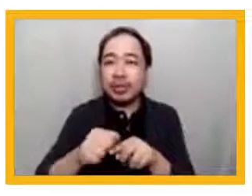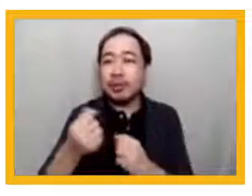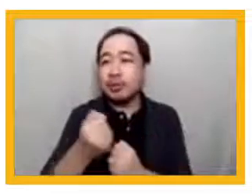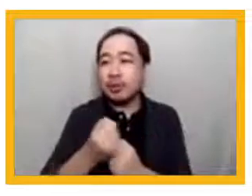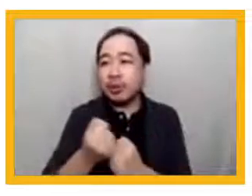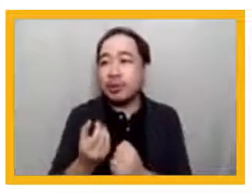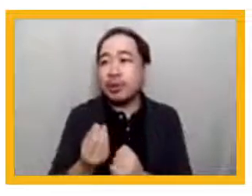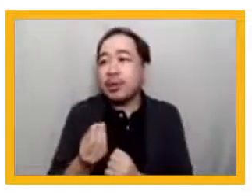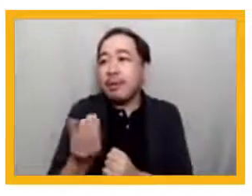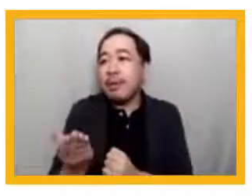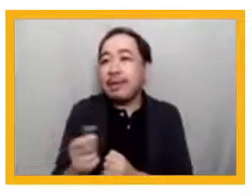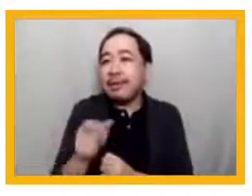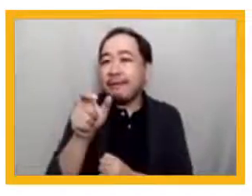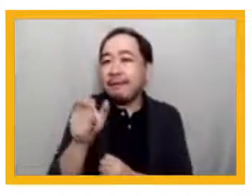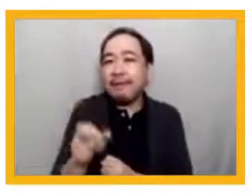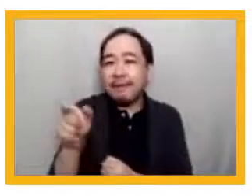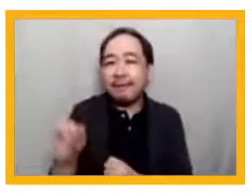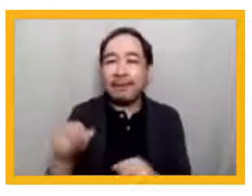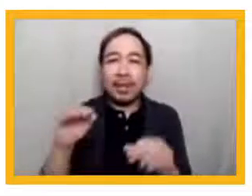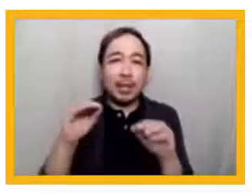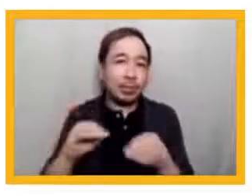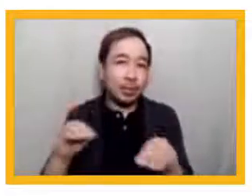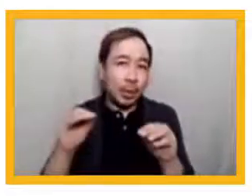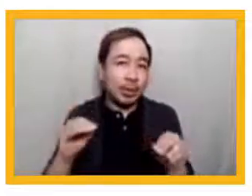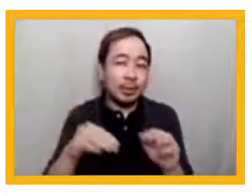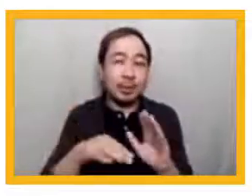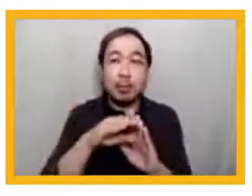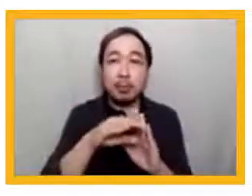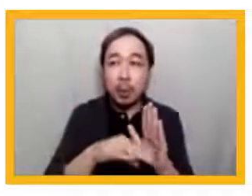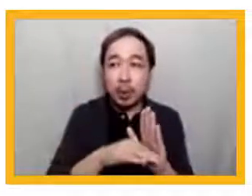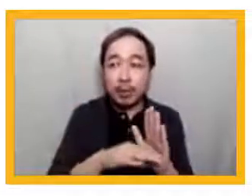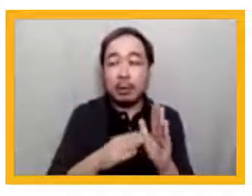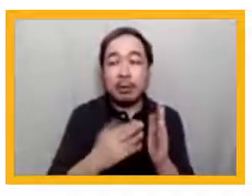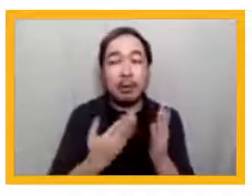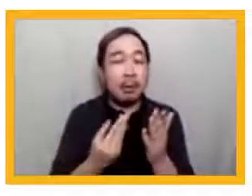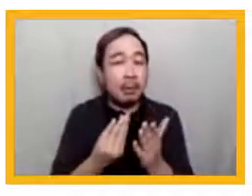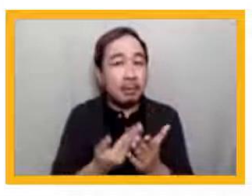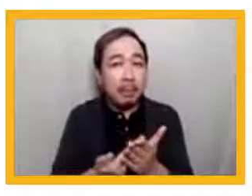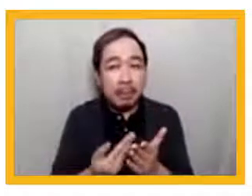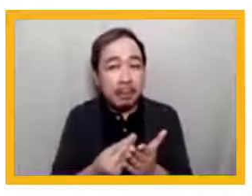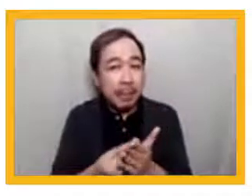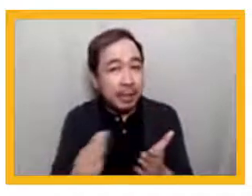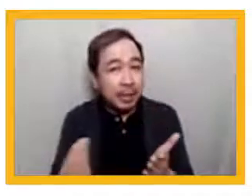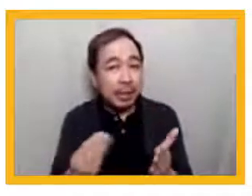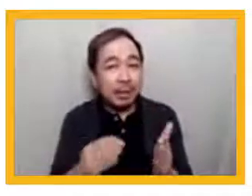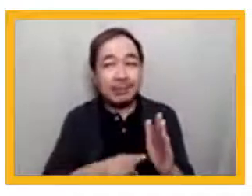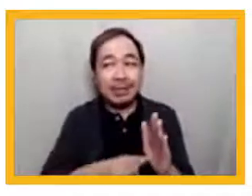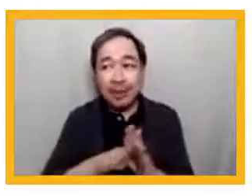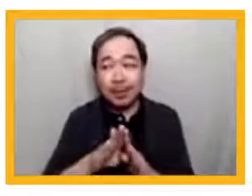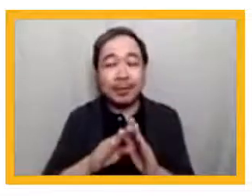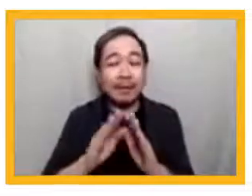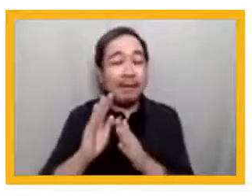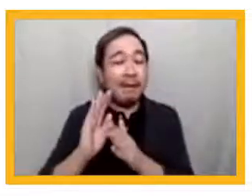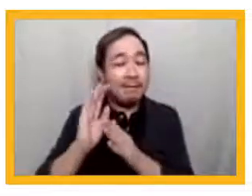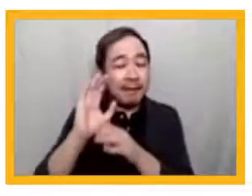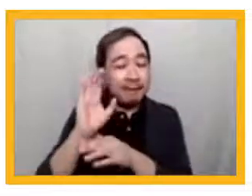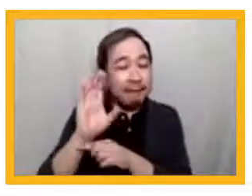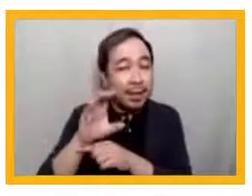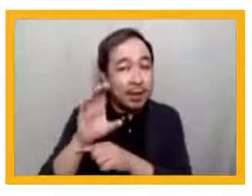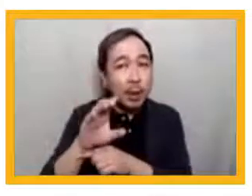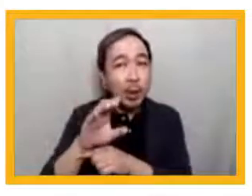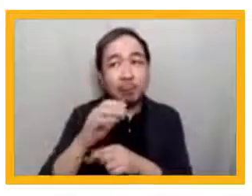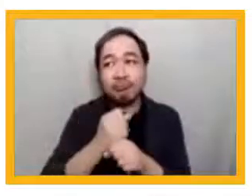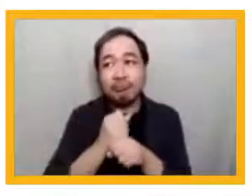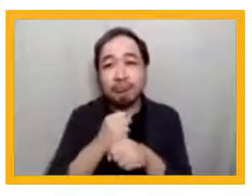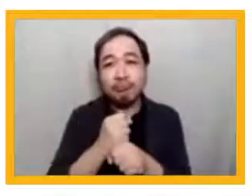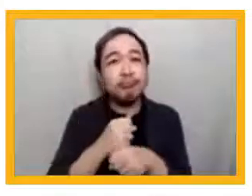providing training and program administration, materials development, or video production. For ultimate success at the end line, it is critical